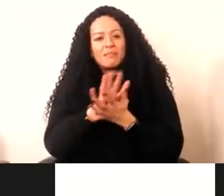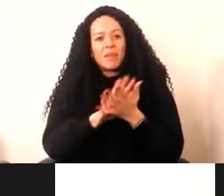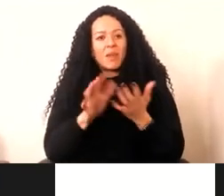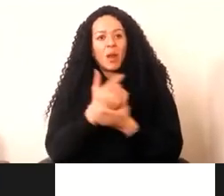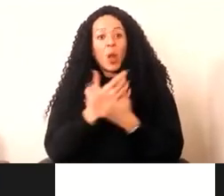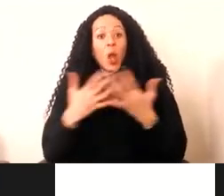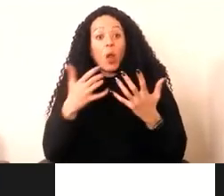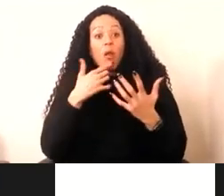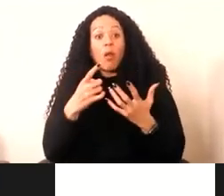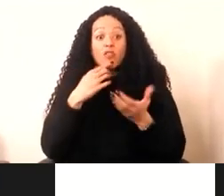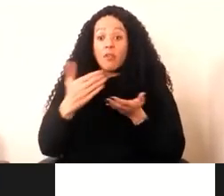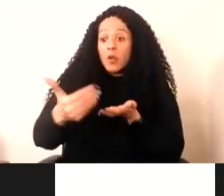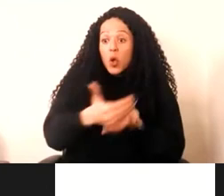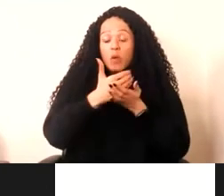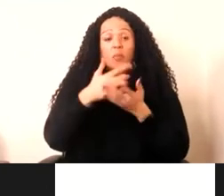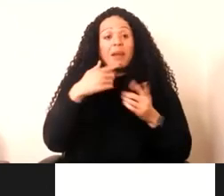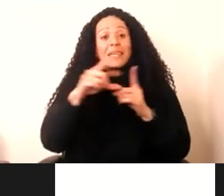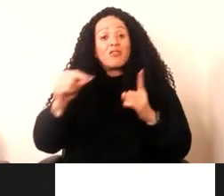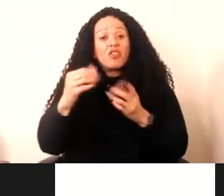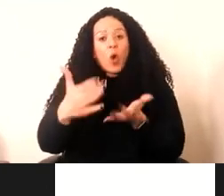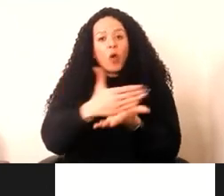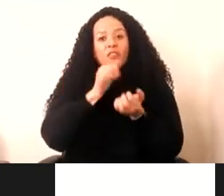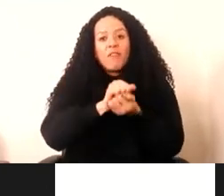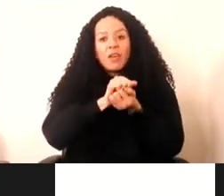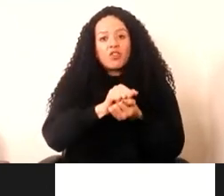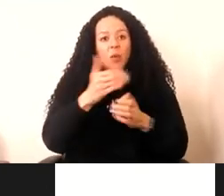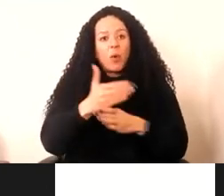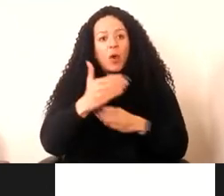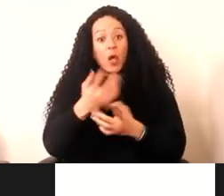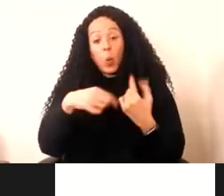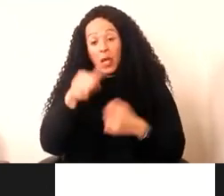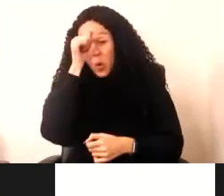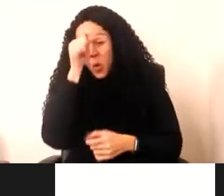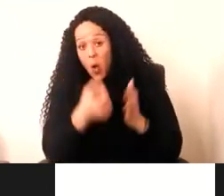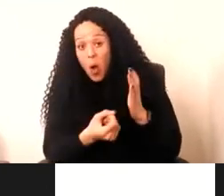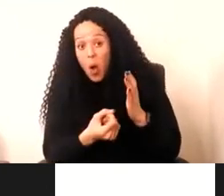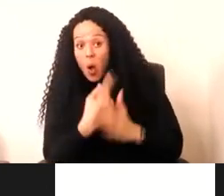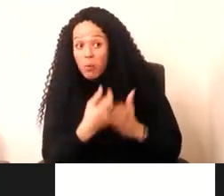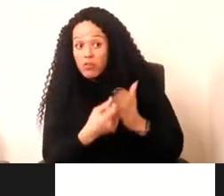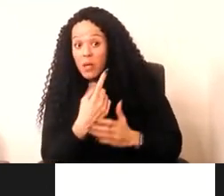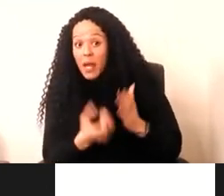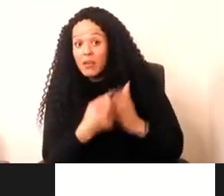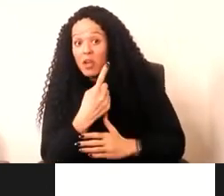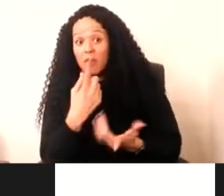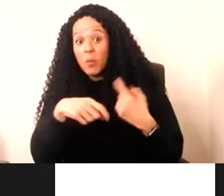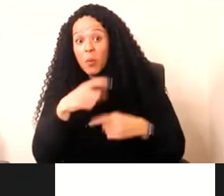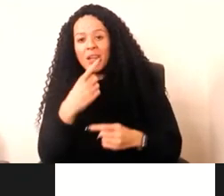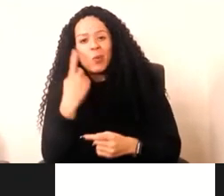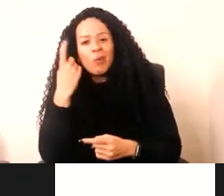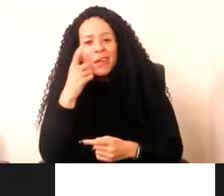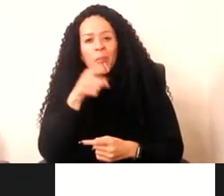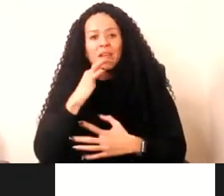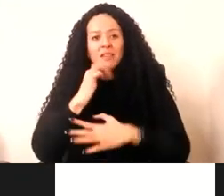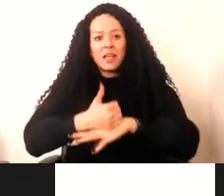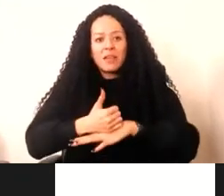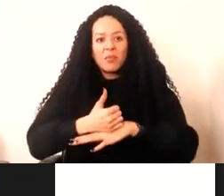conservation work, digital conservation work is something that we know is an opportunity and a challenge that we need to be confronting as an institution. A lot of